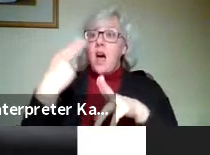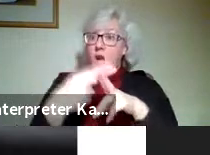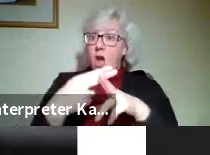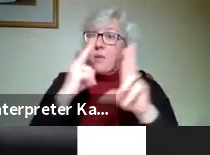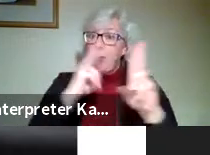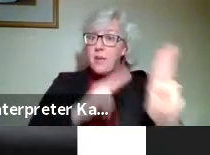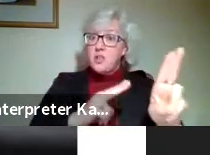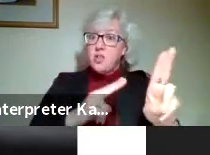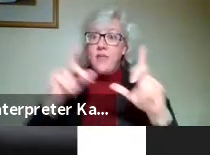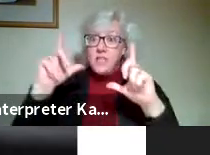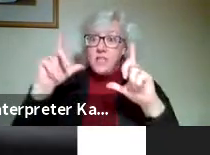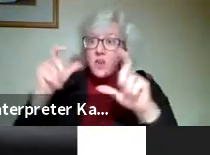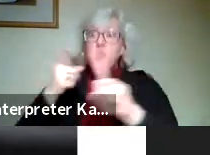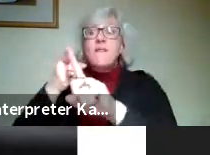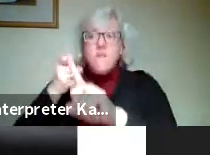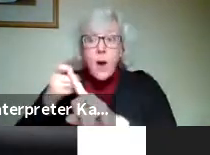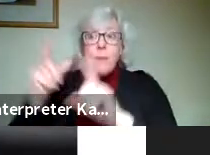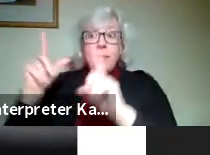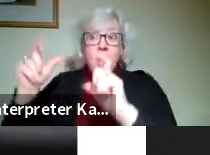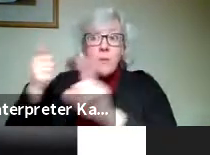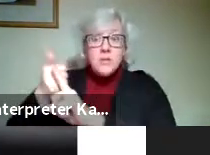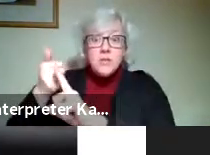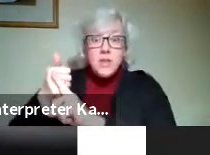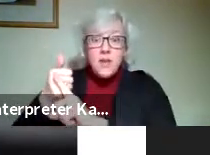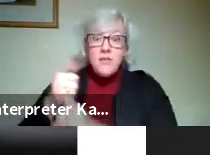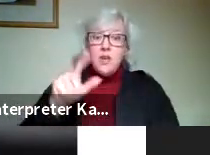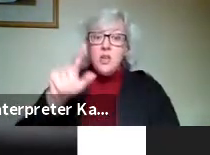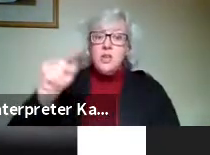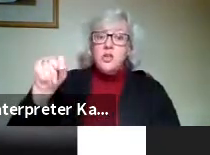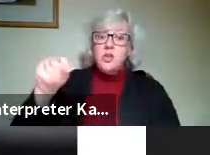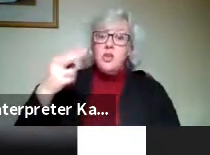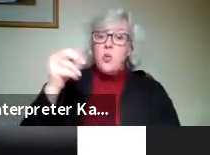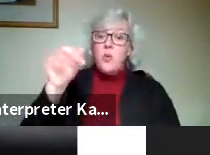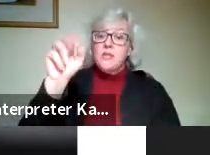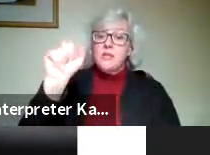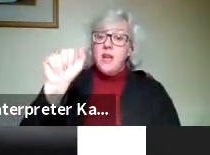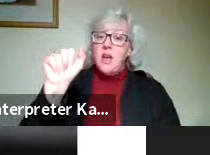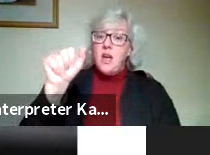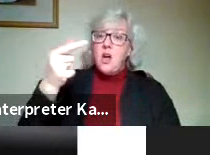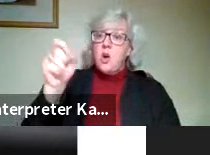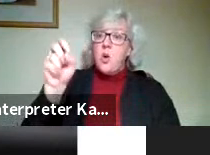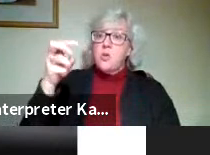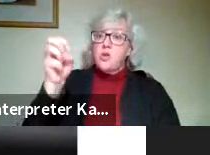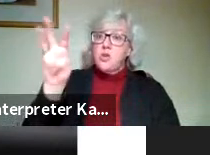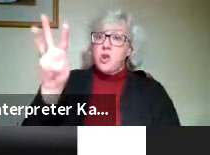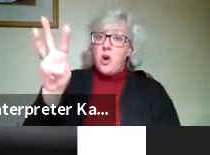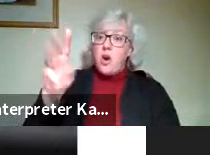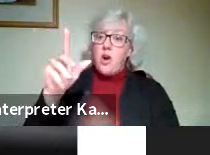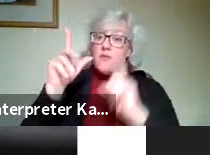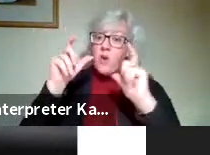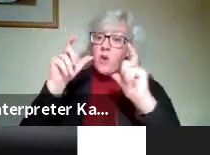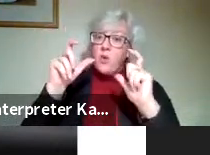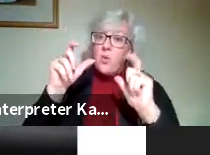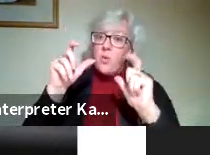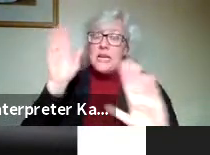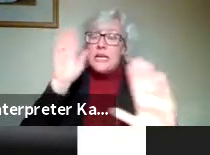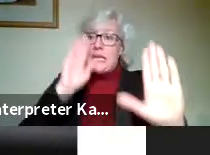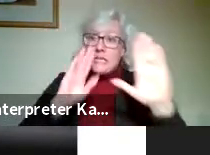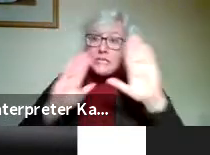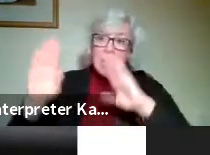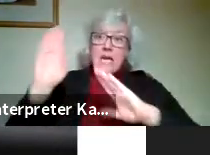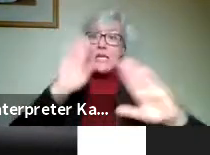photography straight from the camera goes to Teresa Gosha for her photo titled Anxiety.